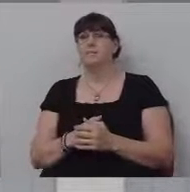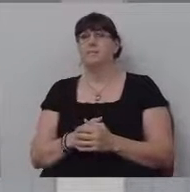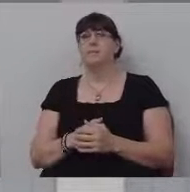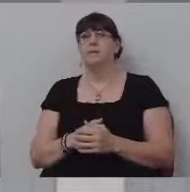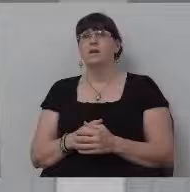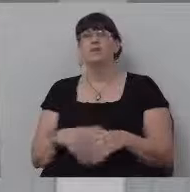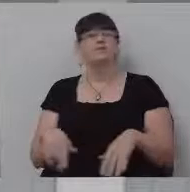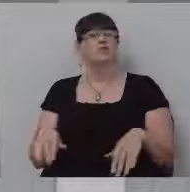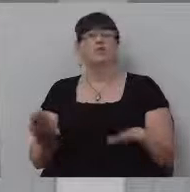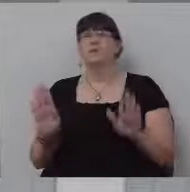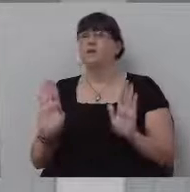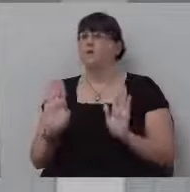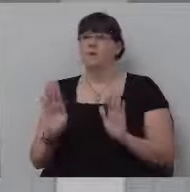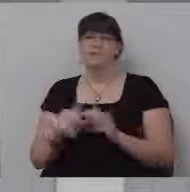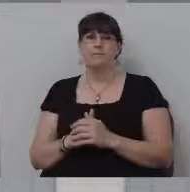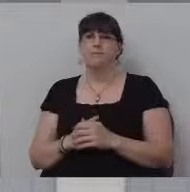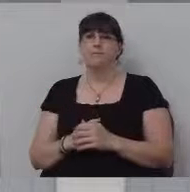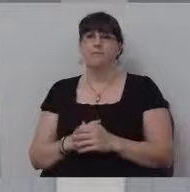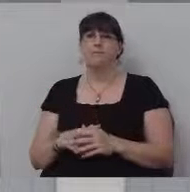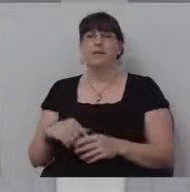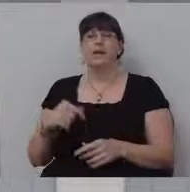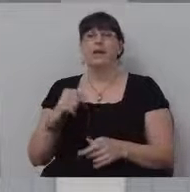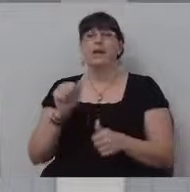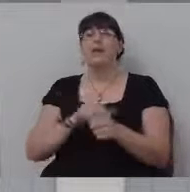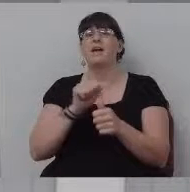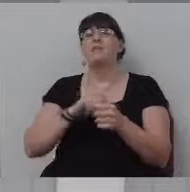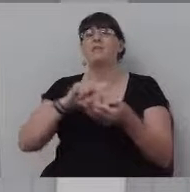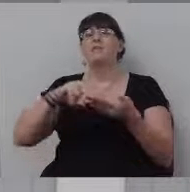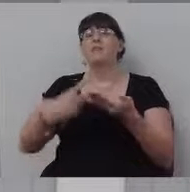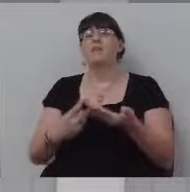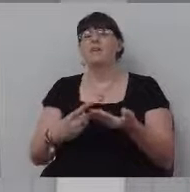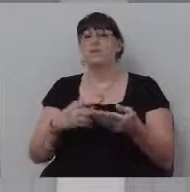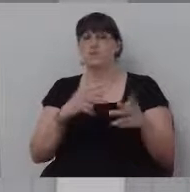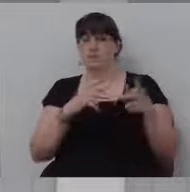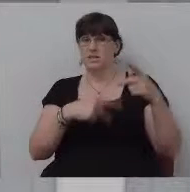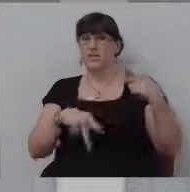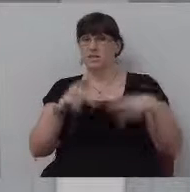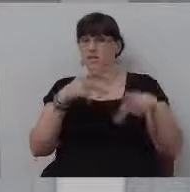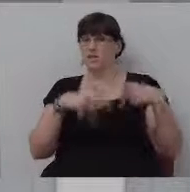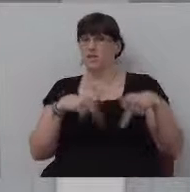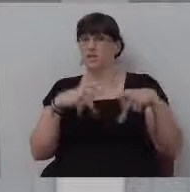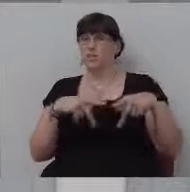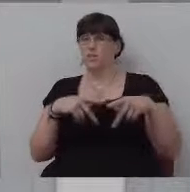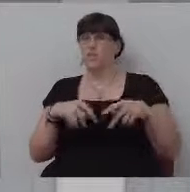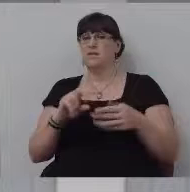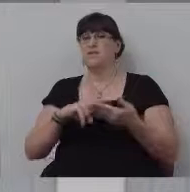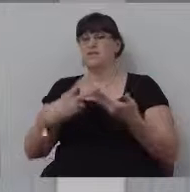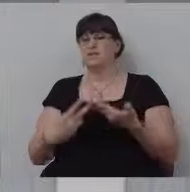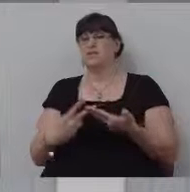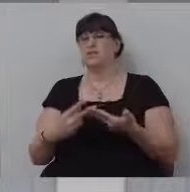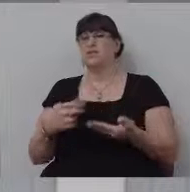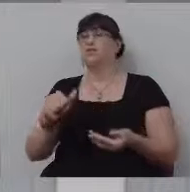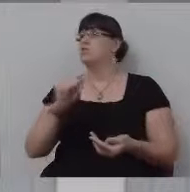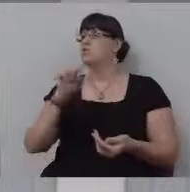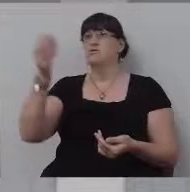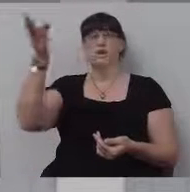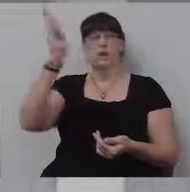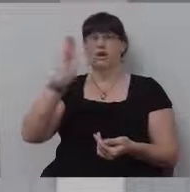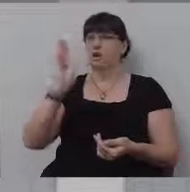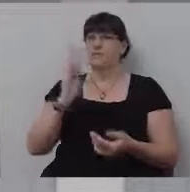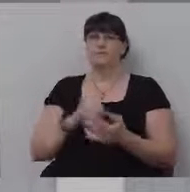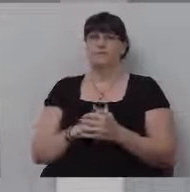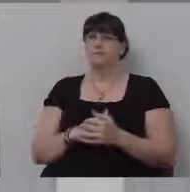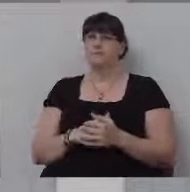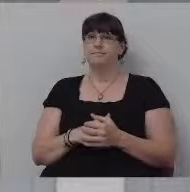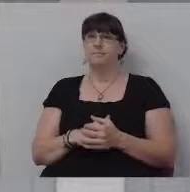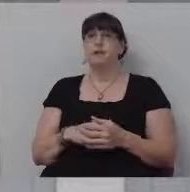Don't give up on God. Every, every failure is a human failure, not a God failure. Every failure is a human failure, not